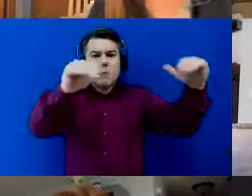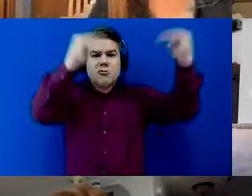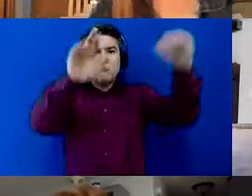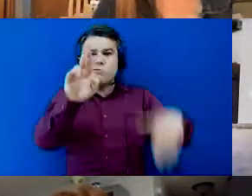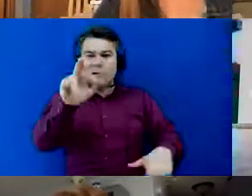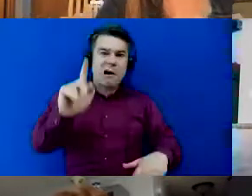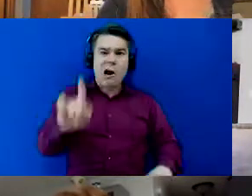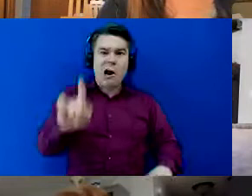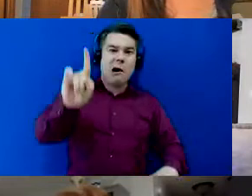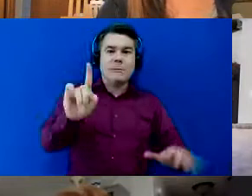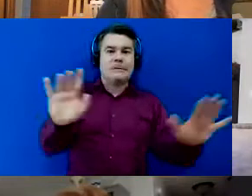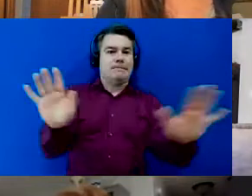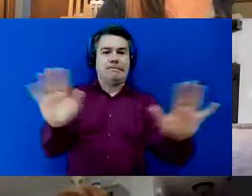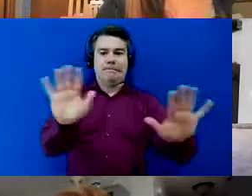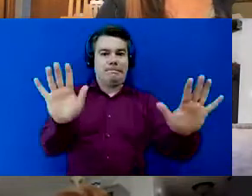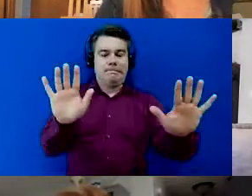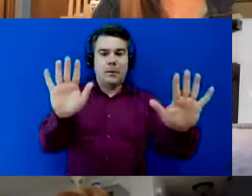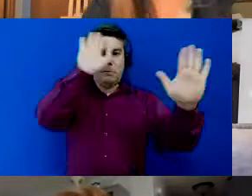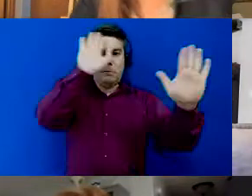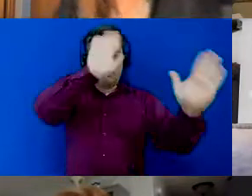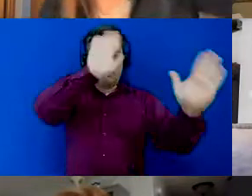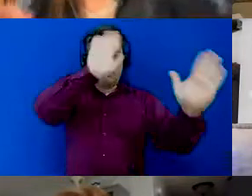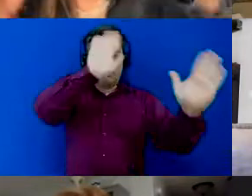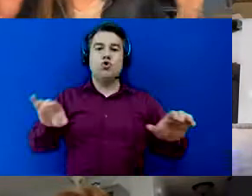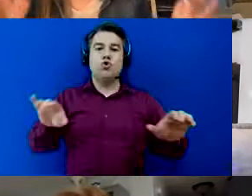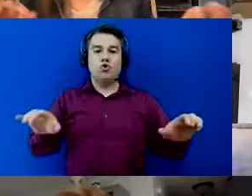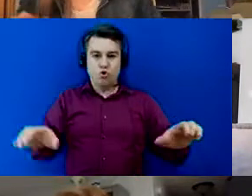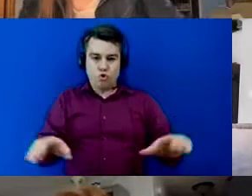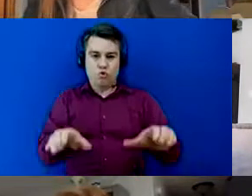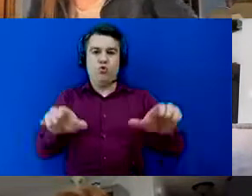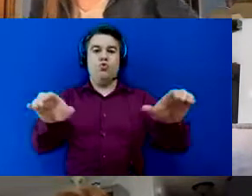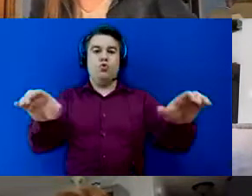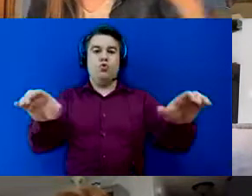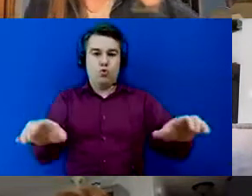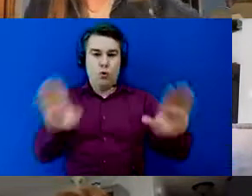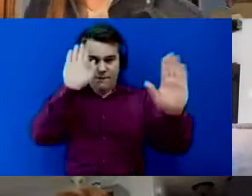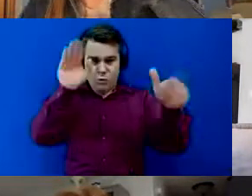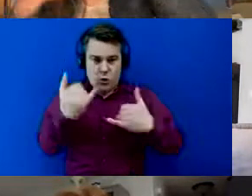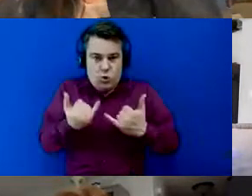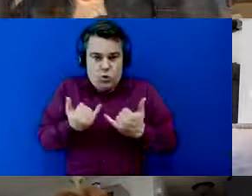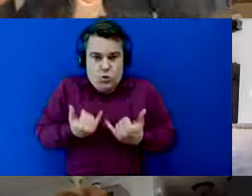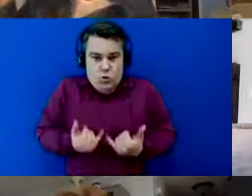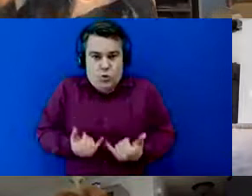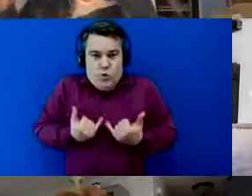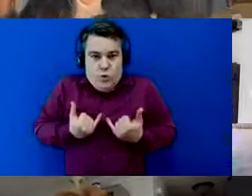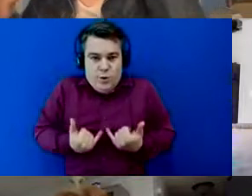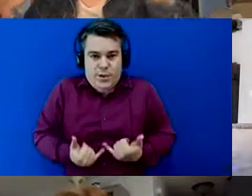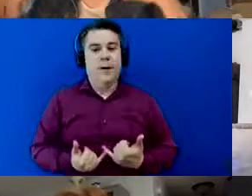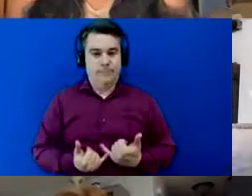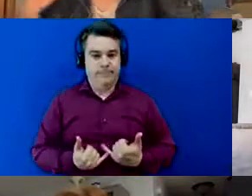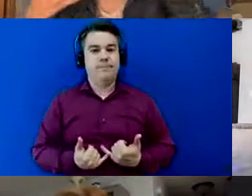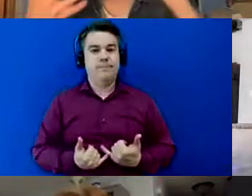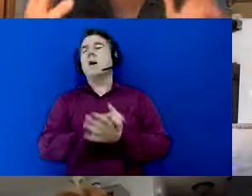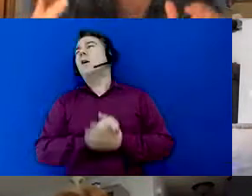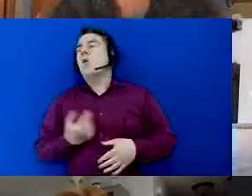doing the things and focusing on today so there's been some we've we've heard